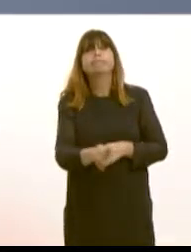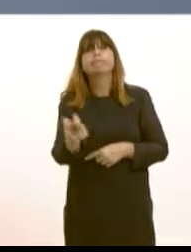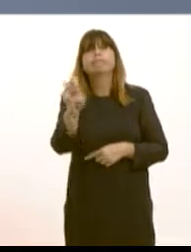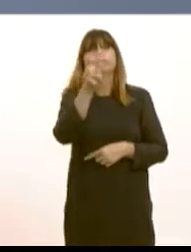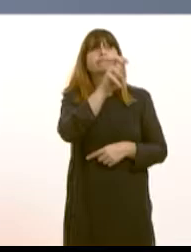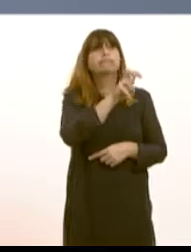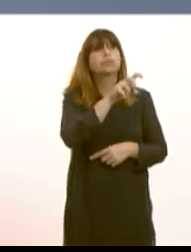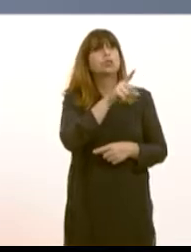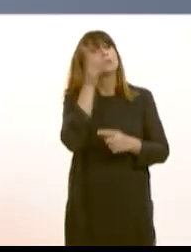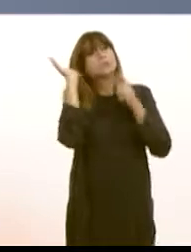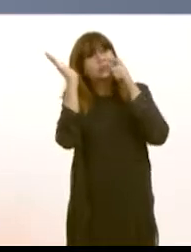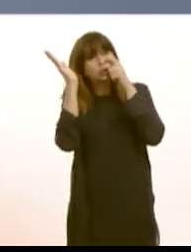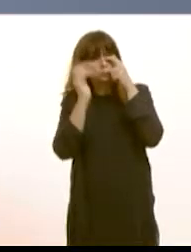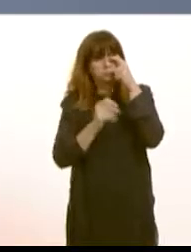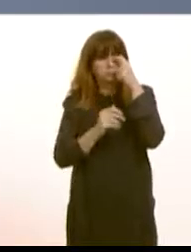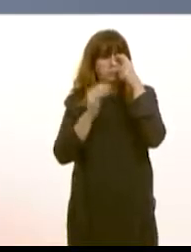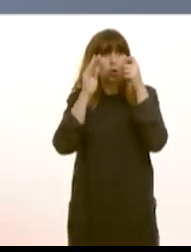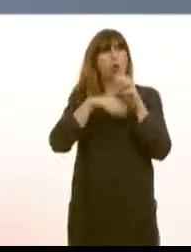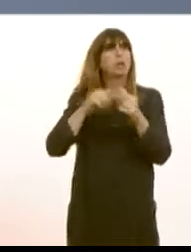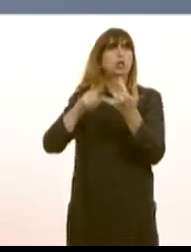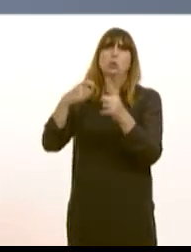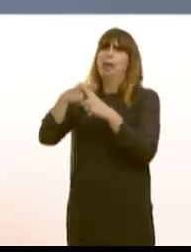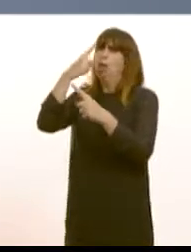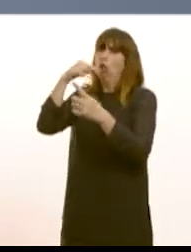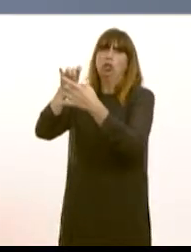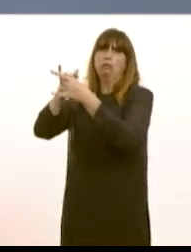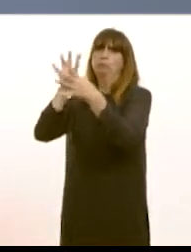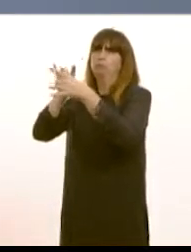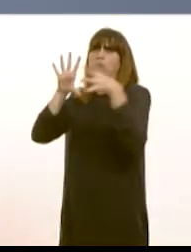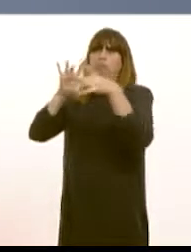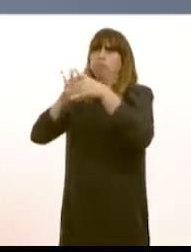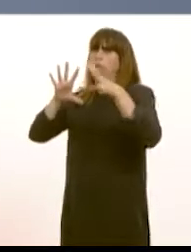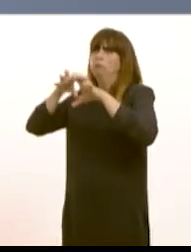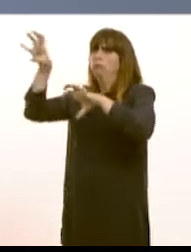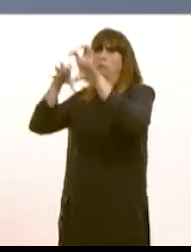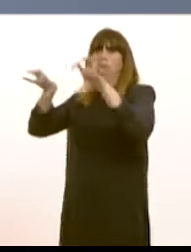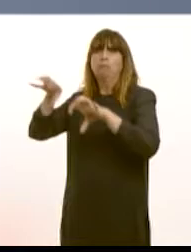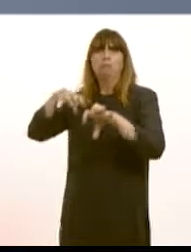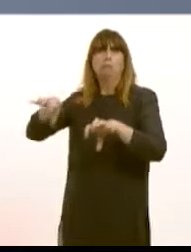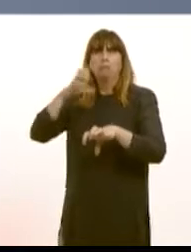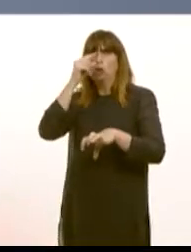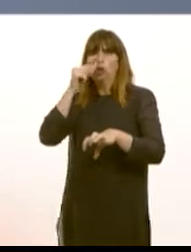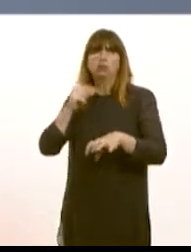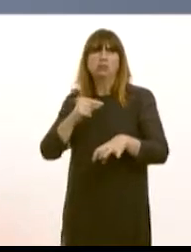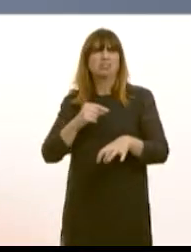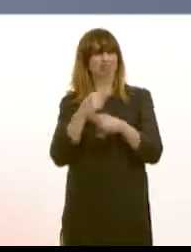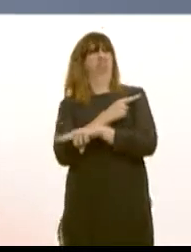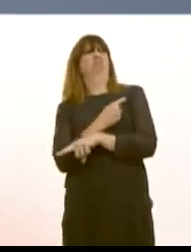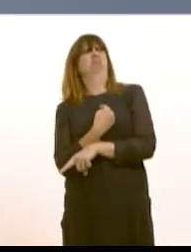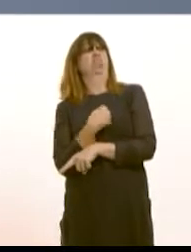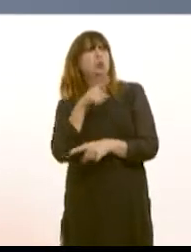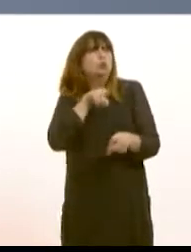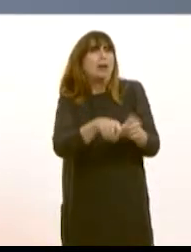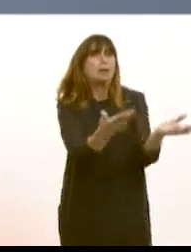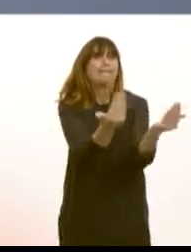to actually use a speech to talk about the break-up of the United Kingdom which did seem rather odd when you're trying to promote the product to